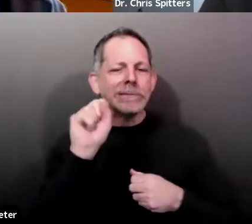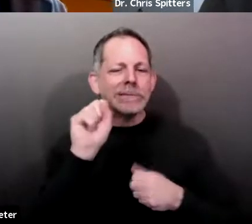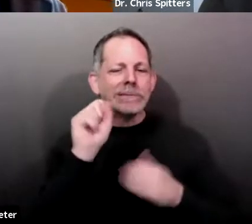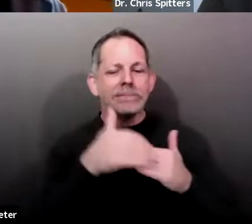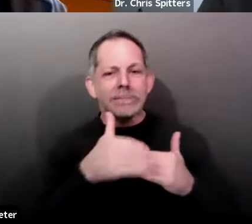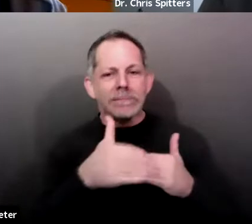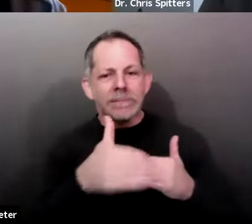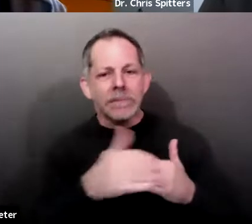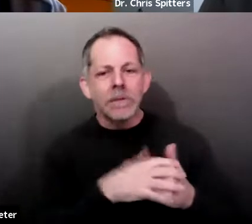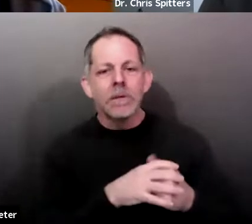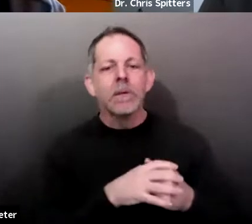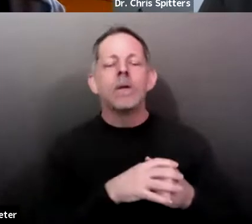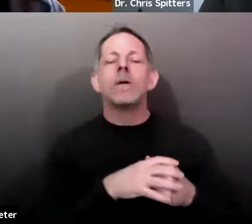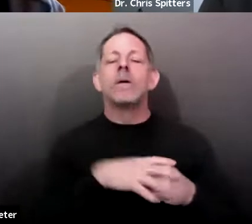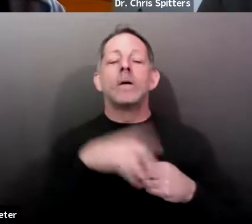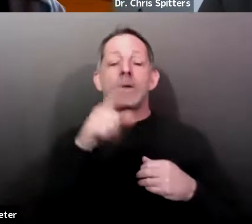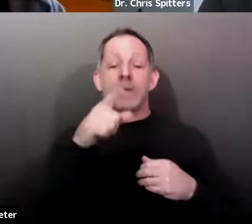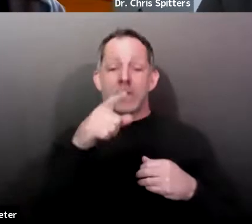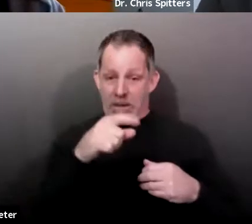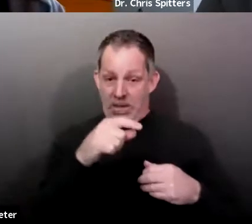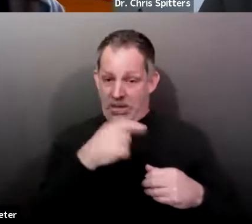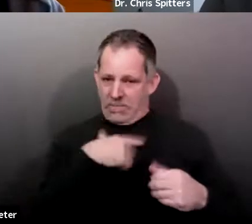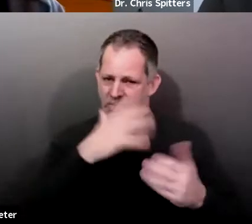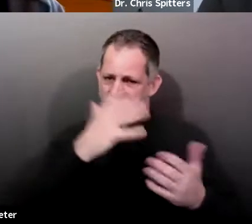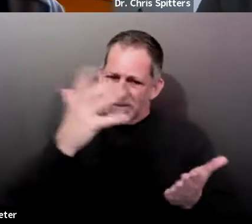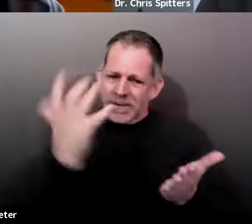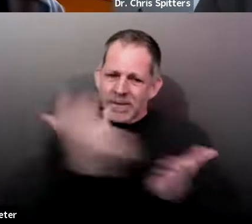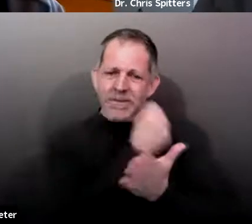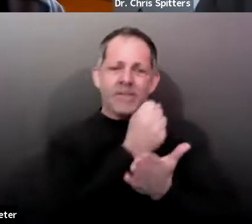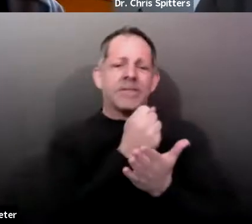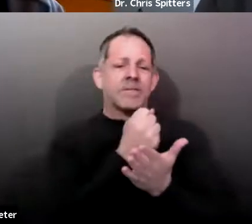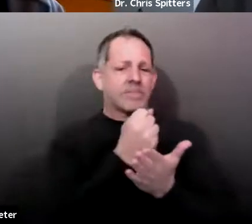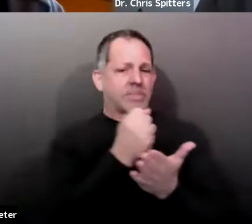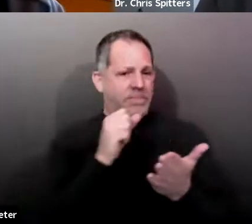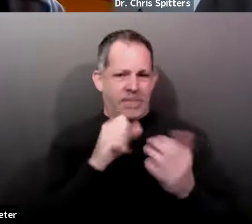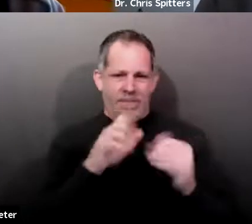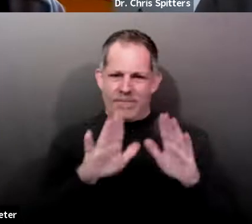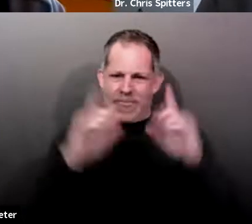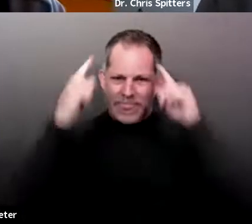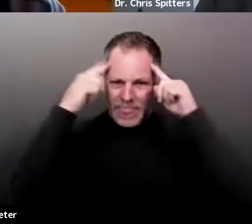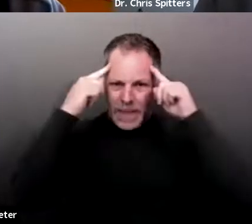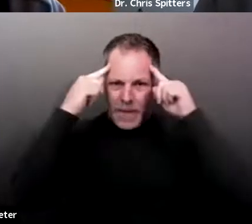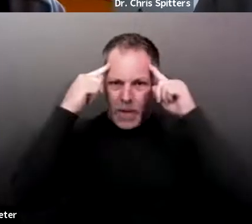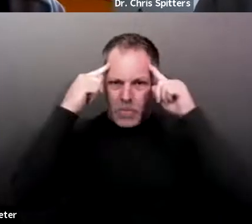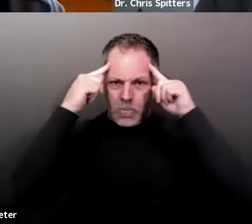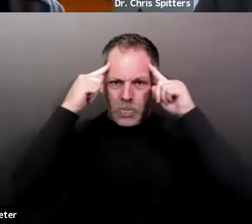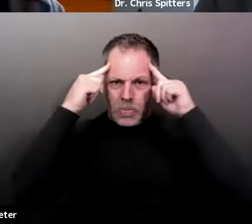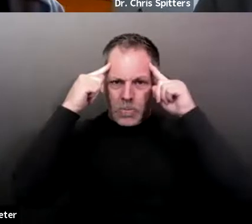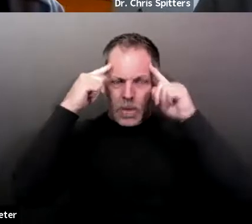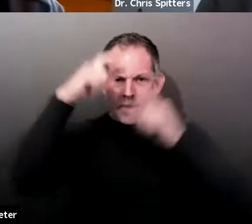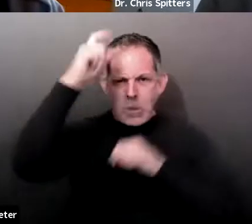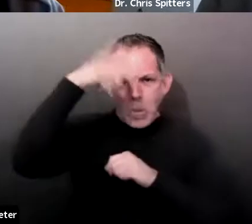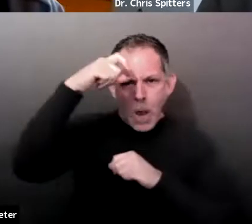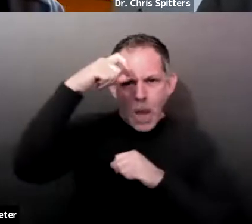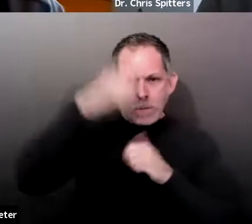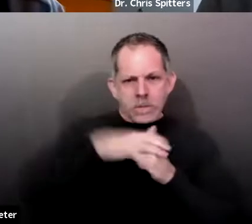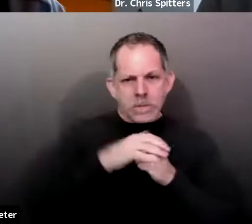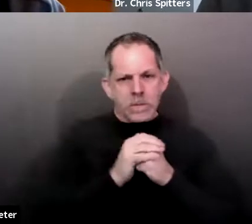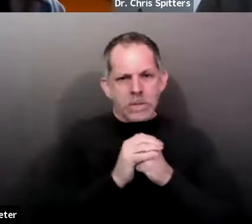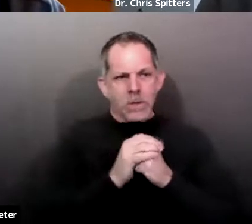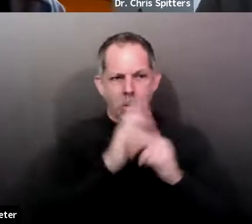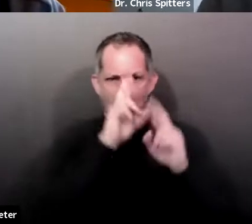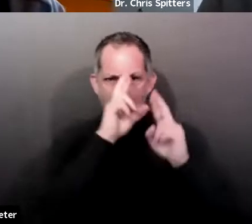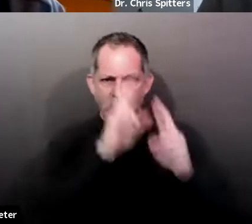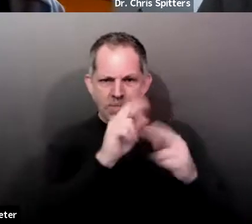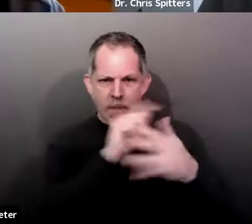new found liberties, but do so wisely and with respect for this virus, which has shown us several times that it doesn't